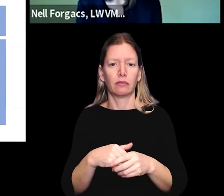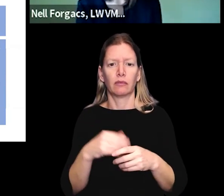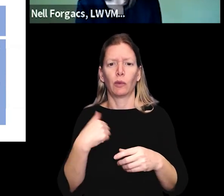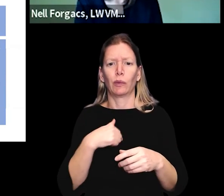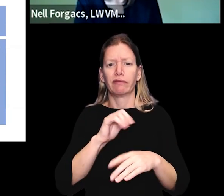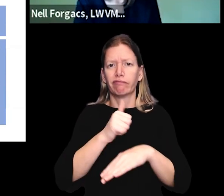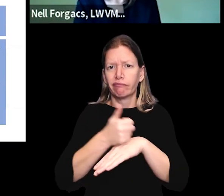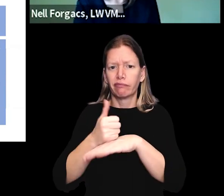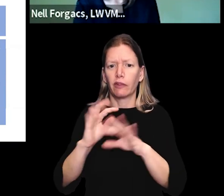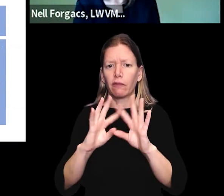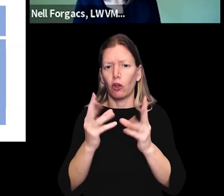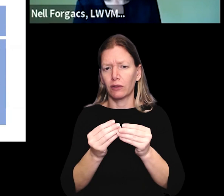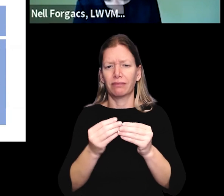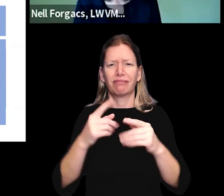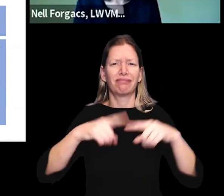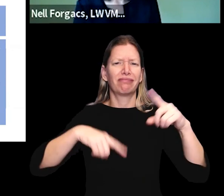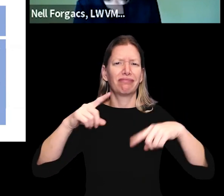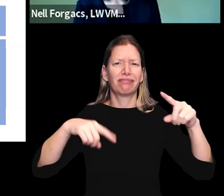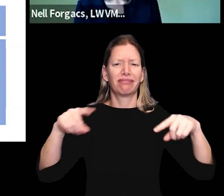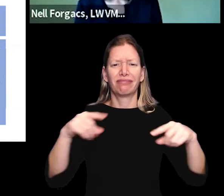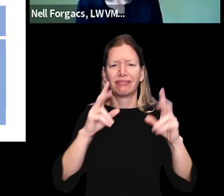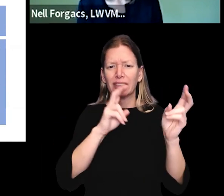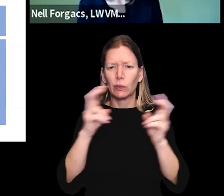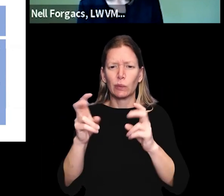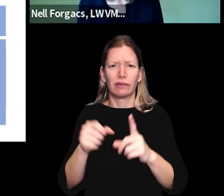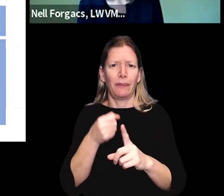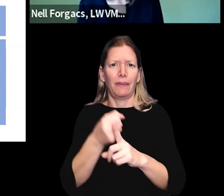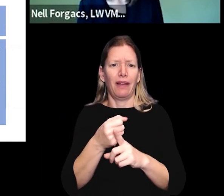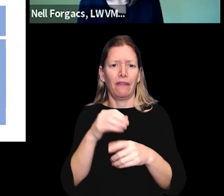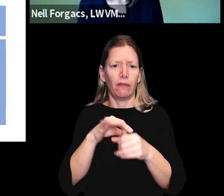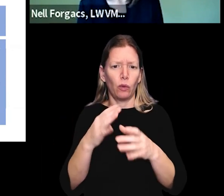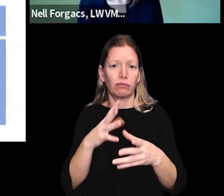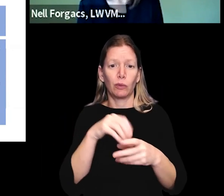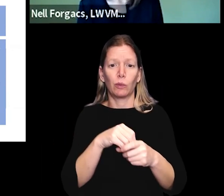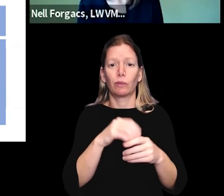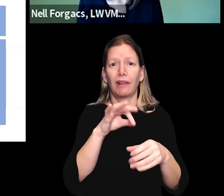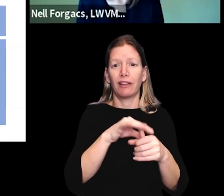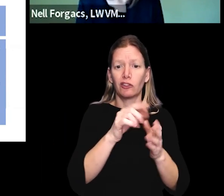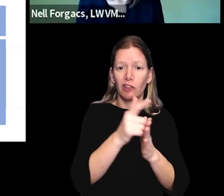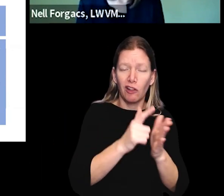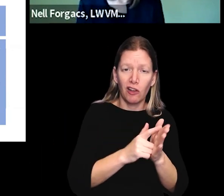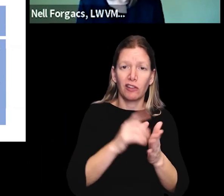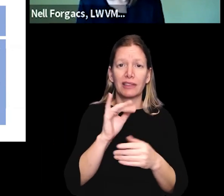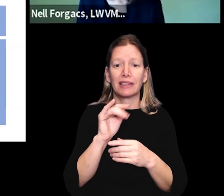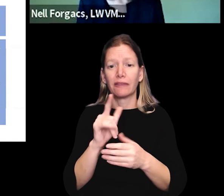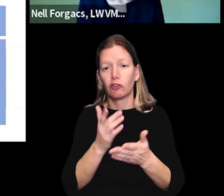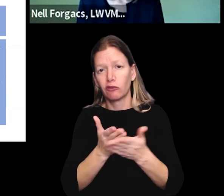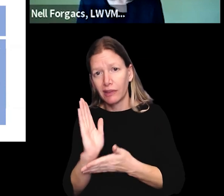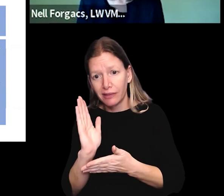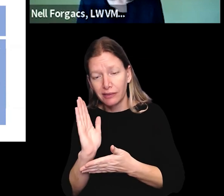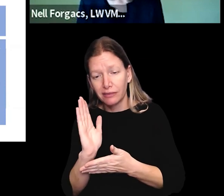Um, we produce forums on a wide range of issues that impact voters, including